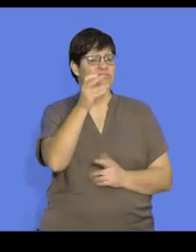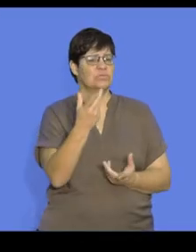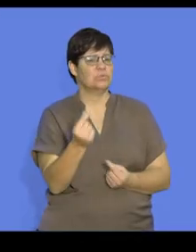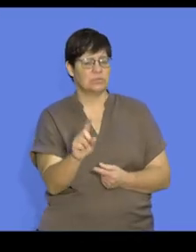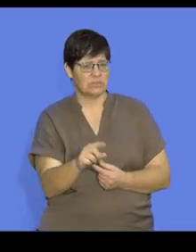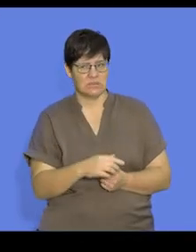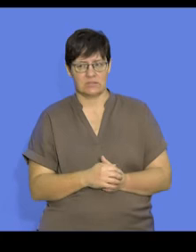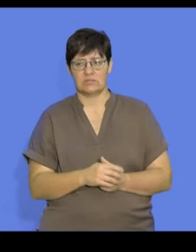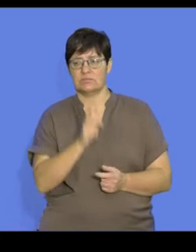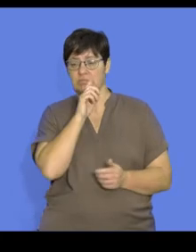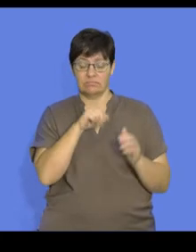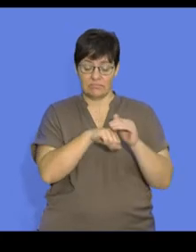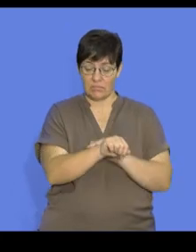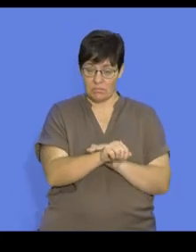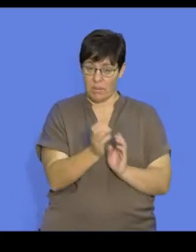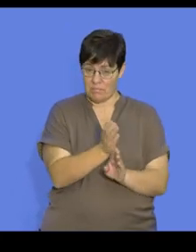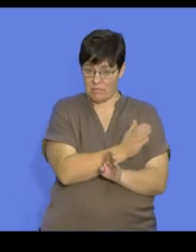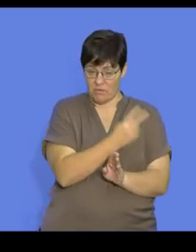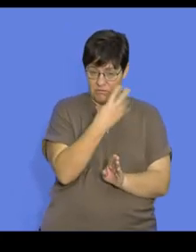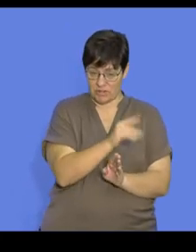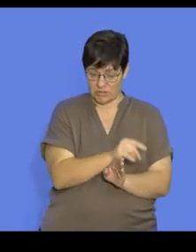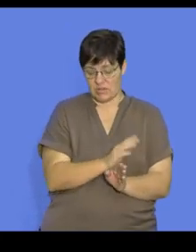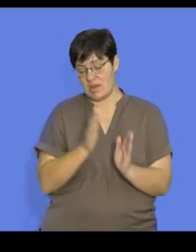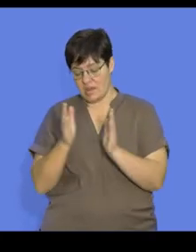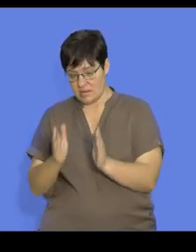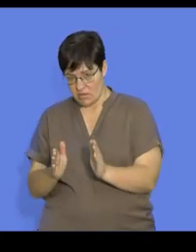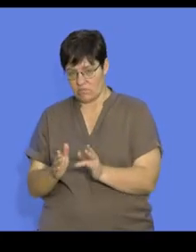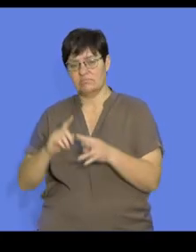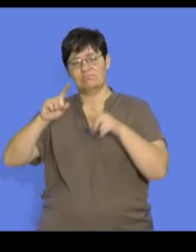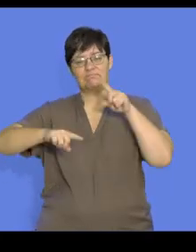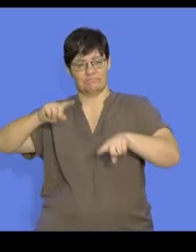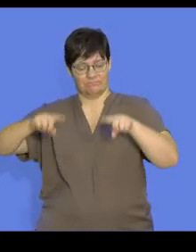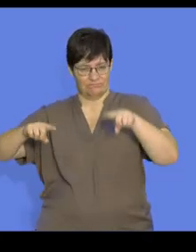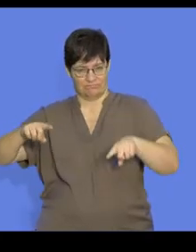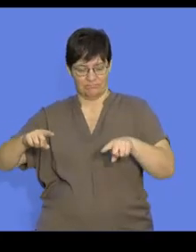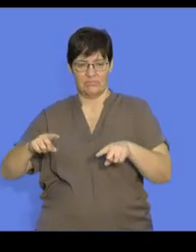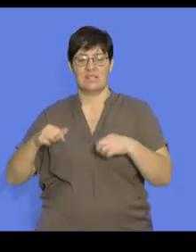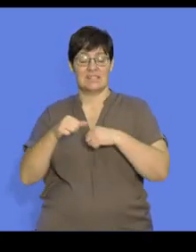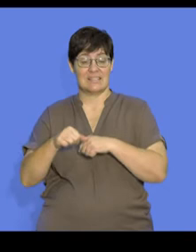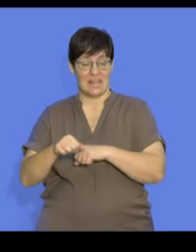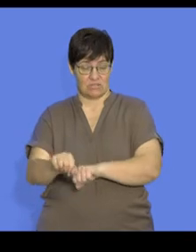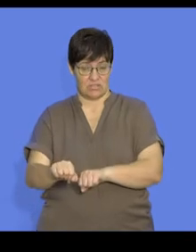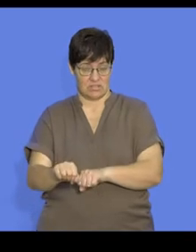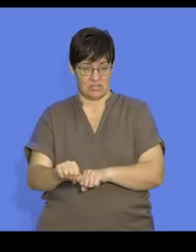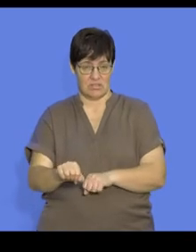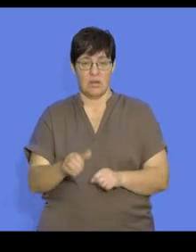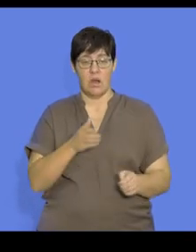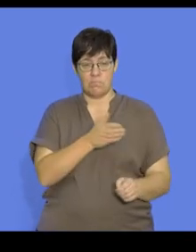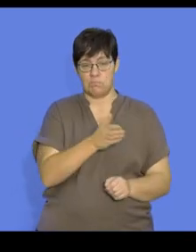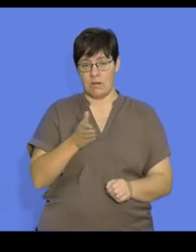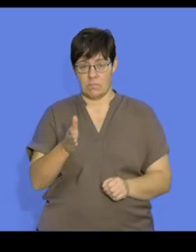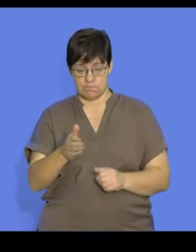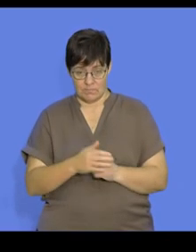the reproductive strategies earlier on. Now we've got to look at the types of reproductive strategies that are displayed by